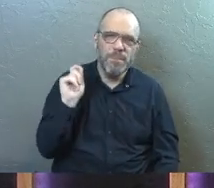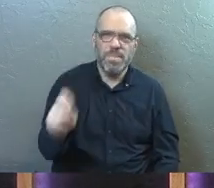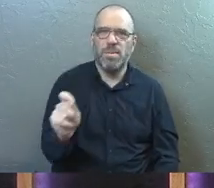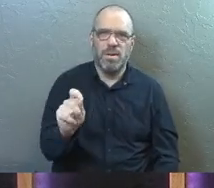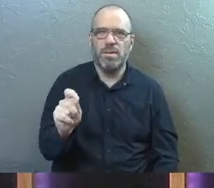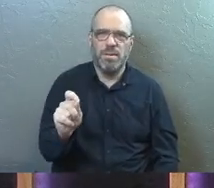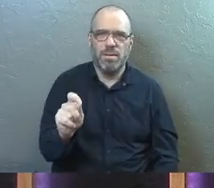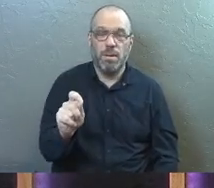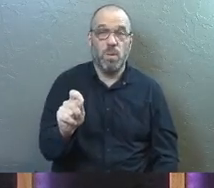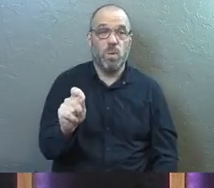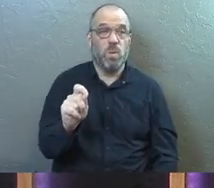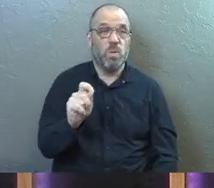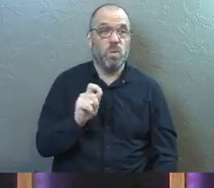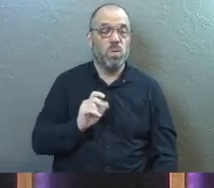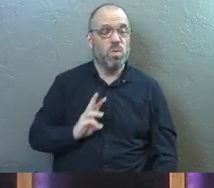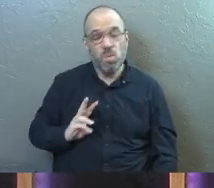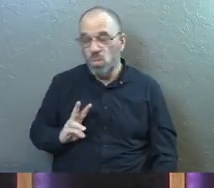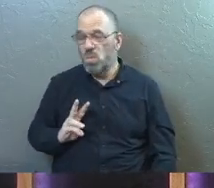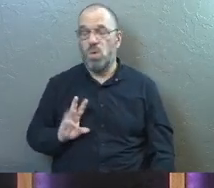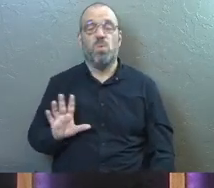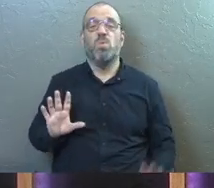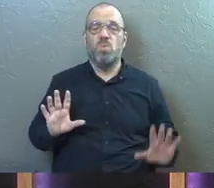It's messing with you. I know.